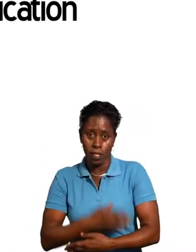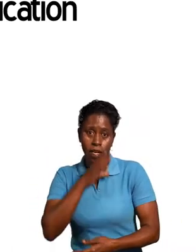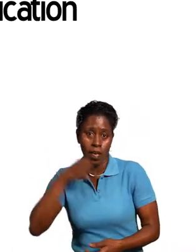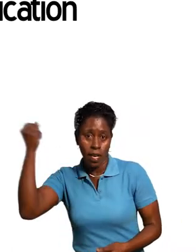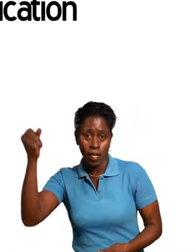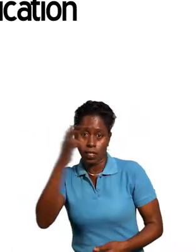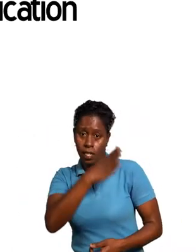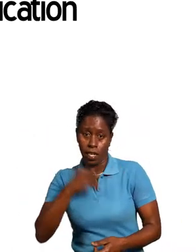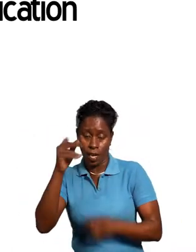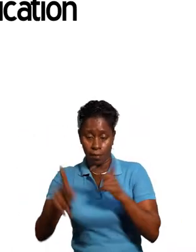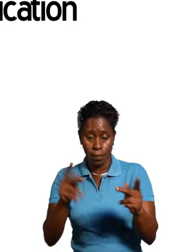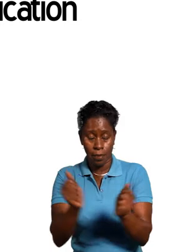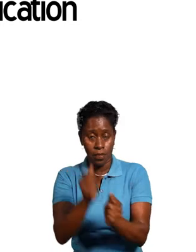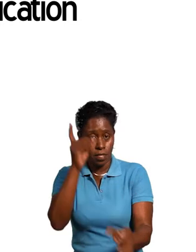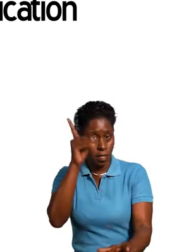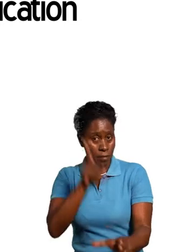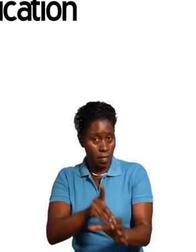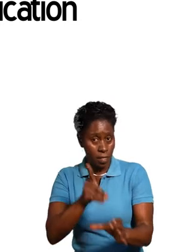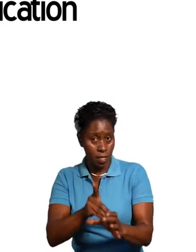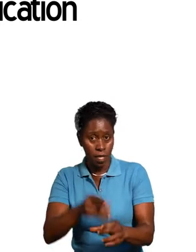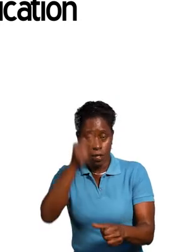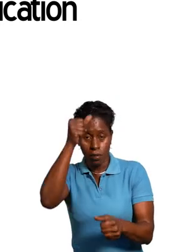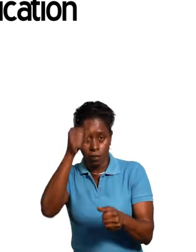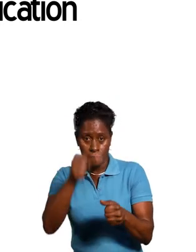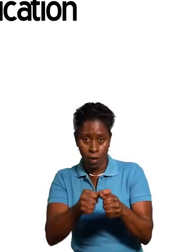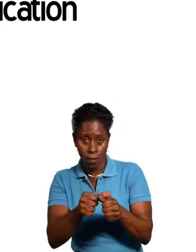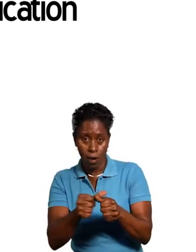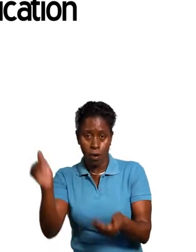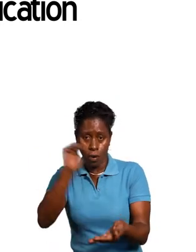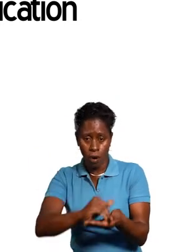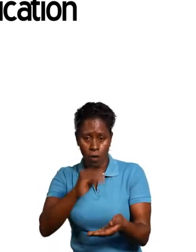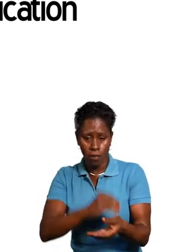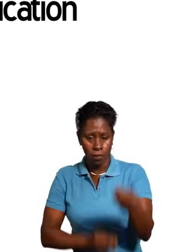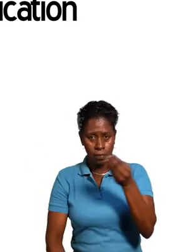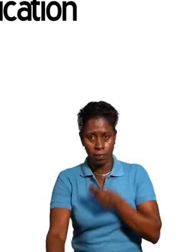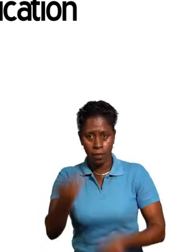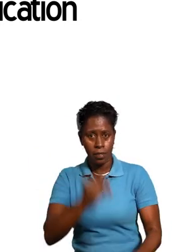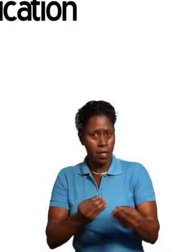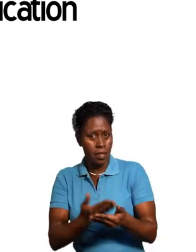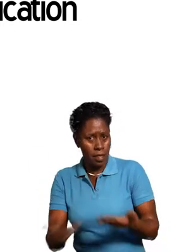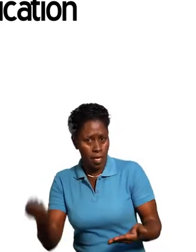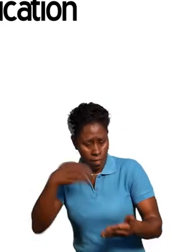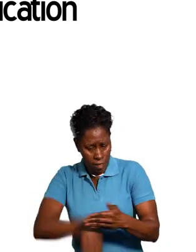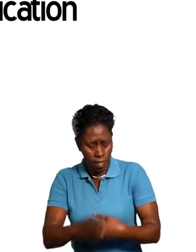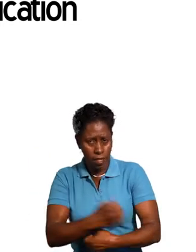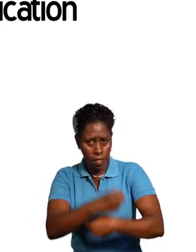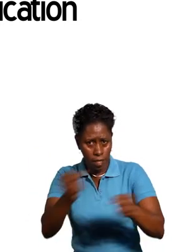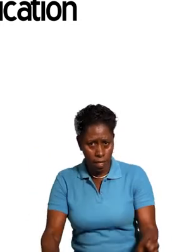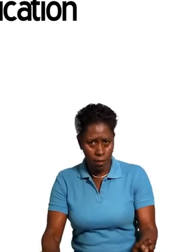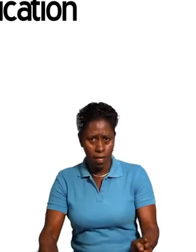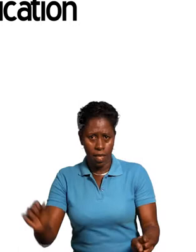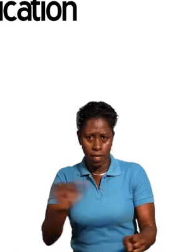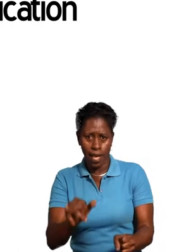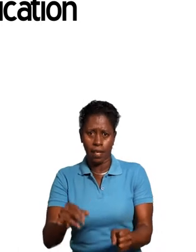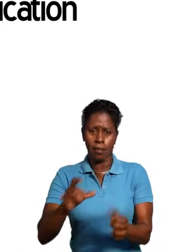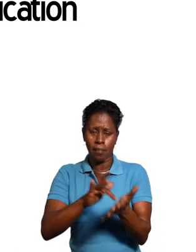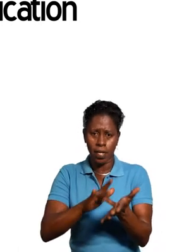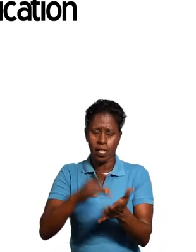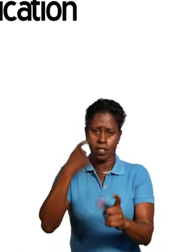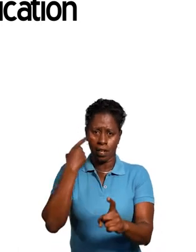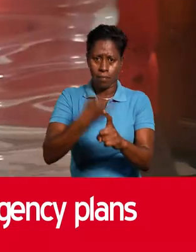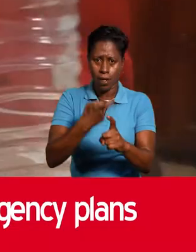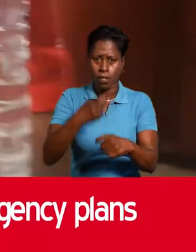batteries, sanitation and hygiene supplies, medication, special need items for infants, the elderly and persons with